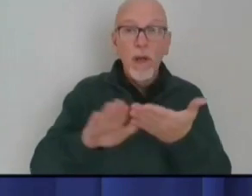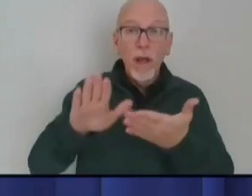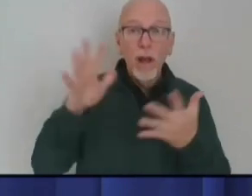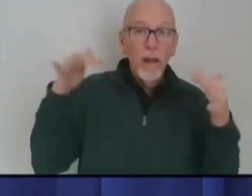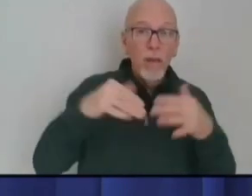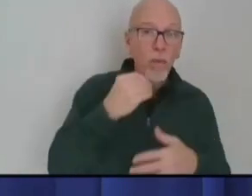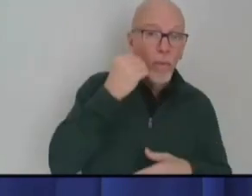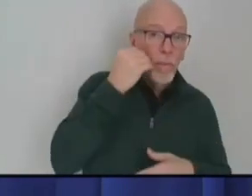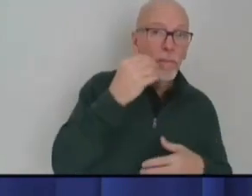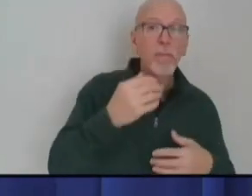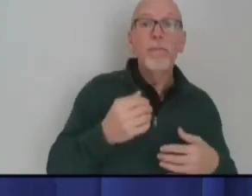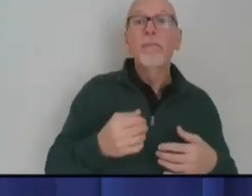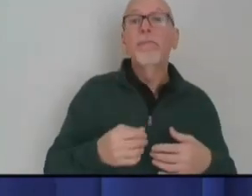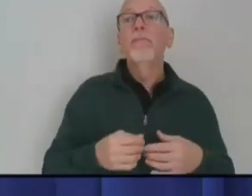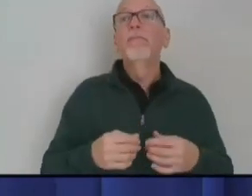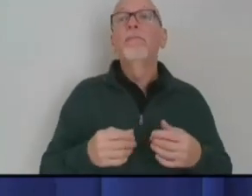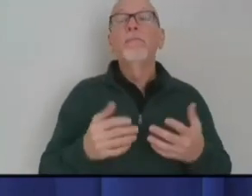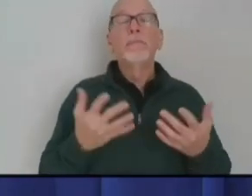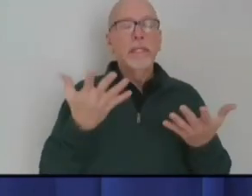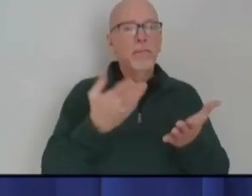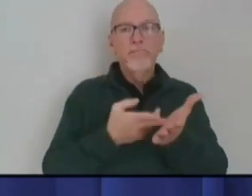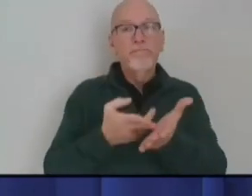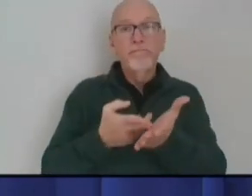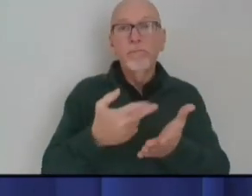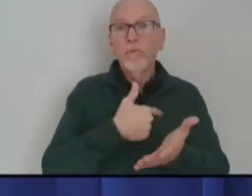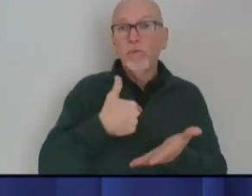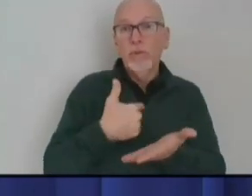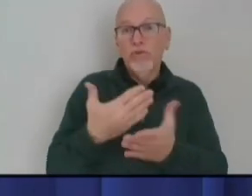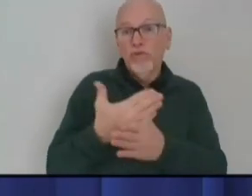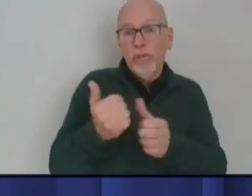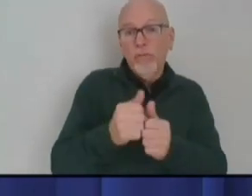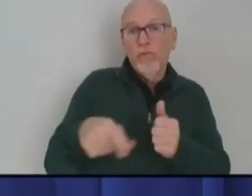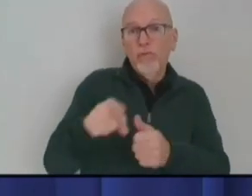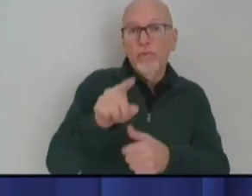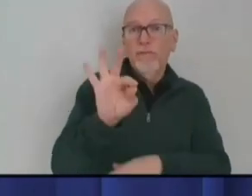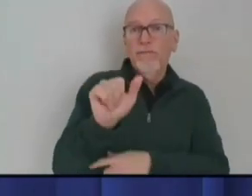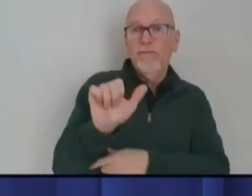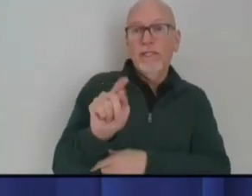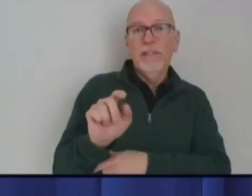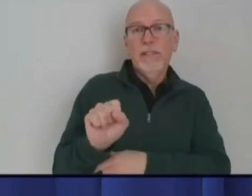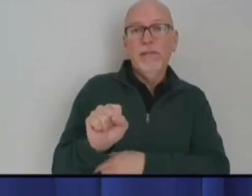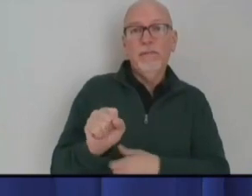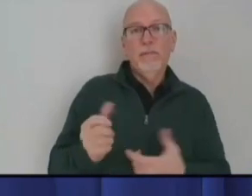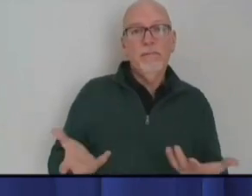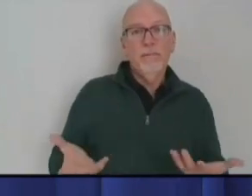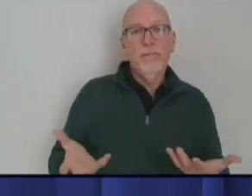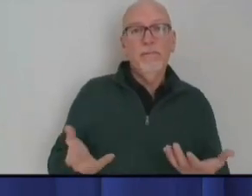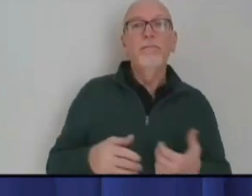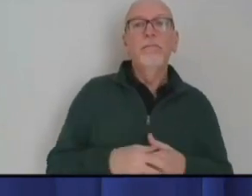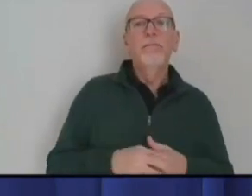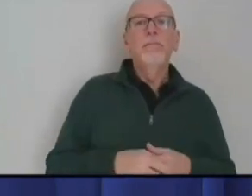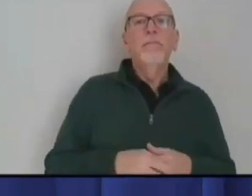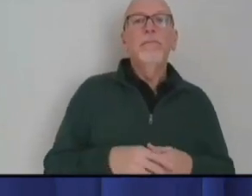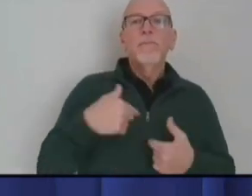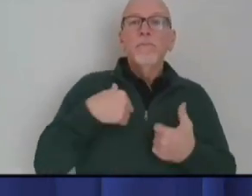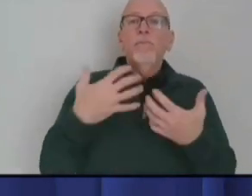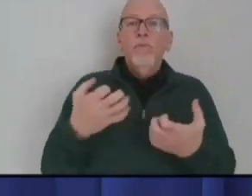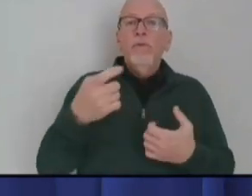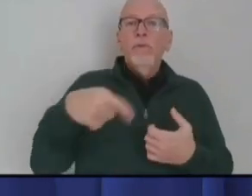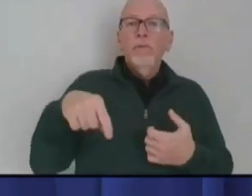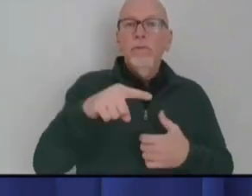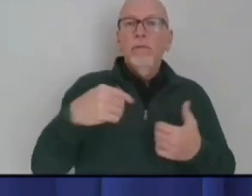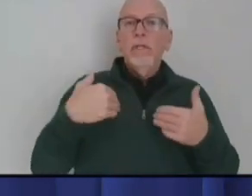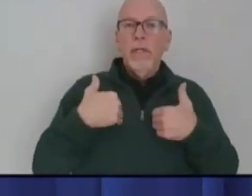we're just being real. I mean, we're sharing with you the facts. And we want you to have a lot more